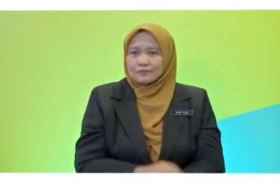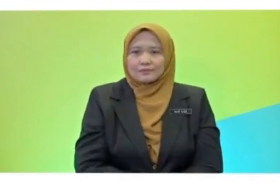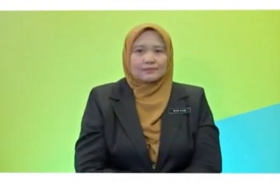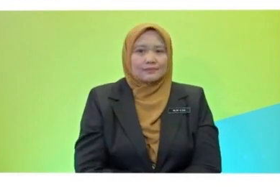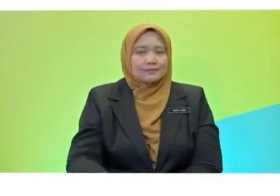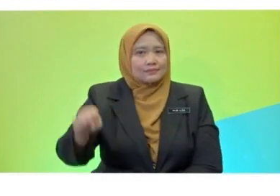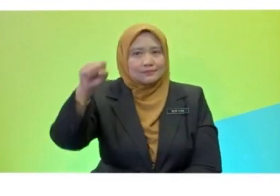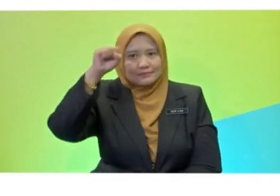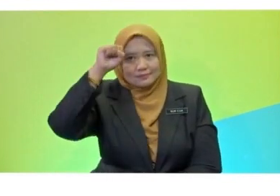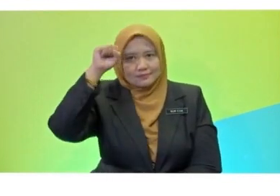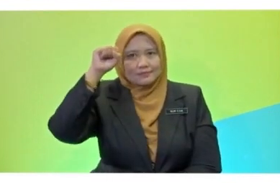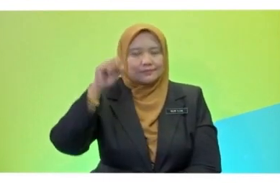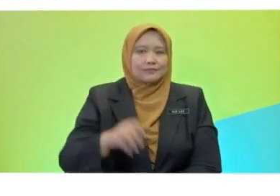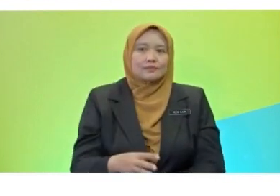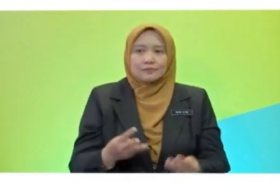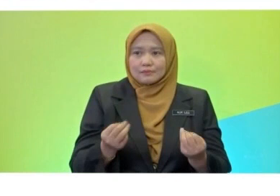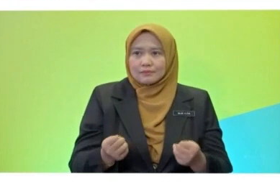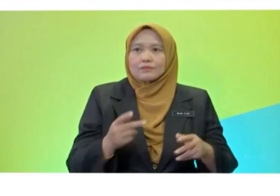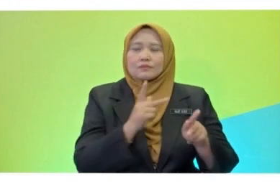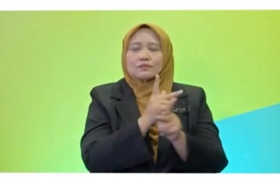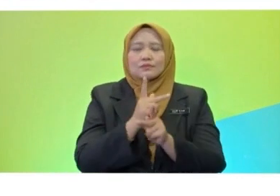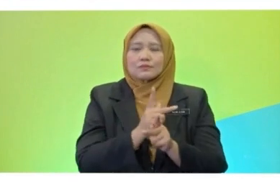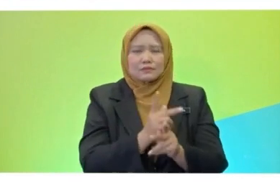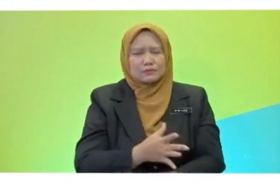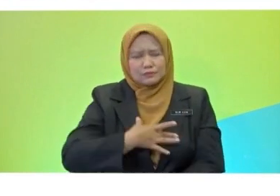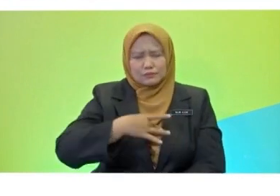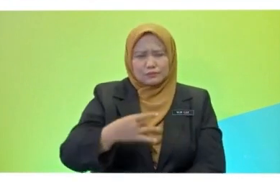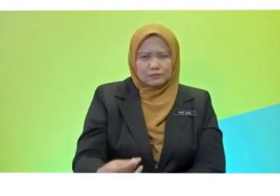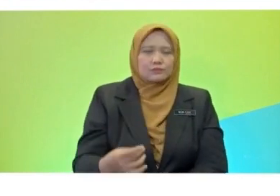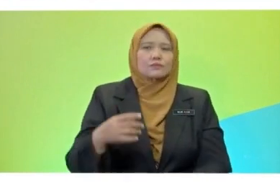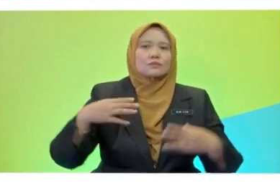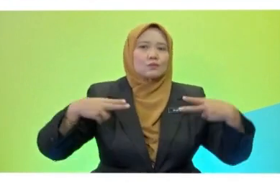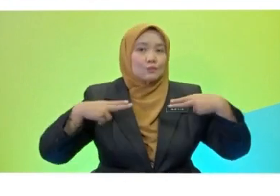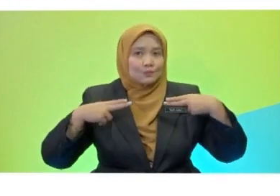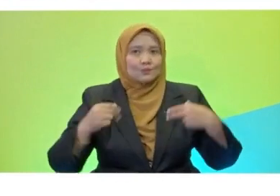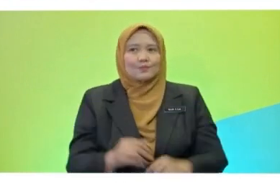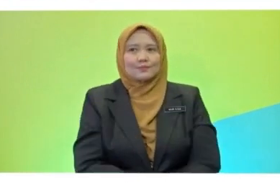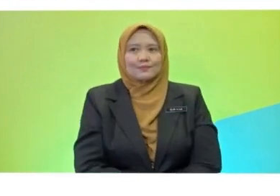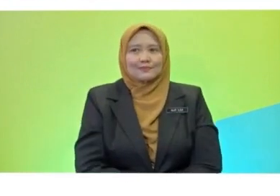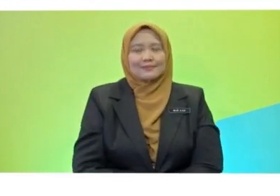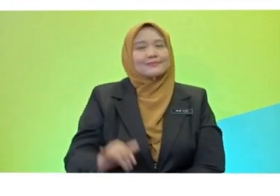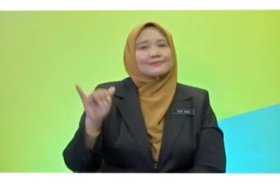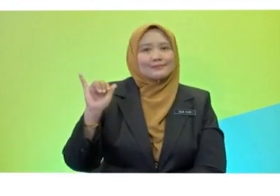Do you want to share with us? Do you like holiday sadware? Yes.